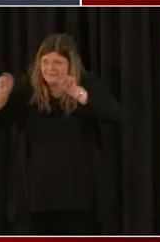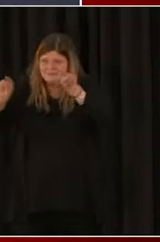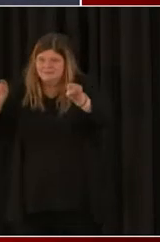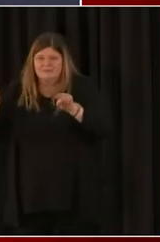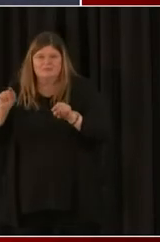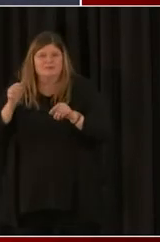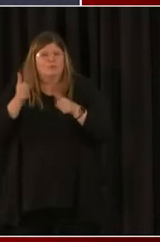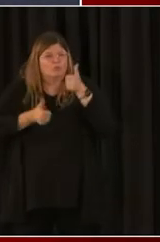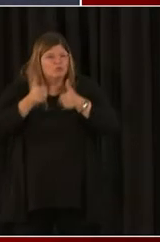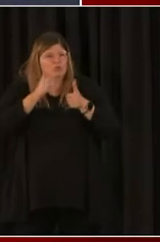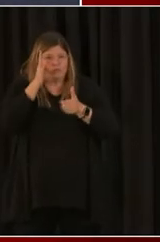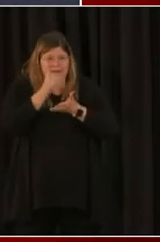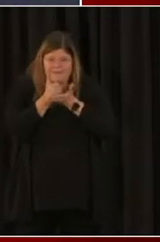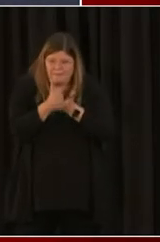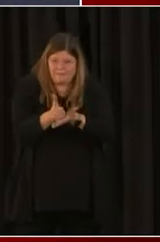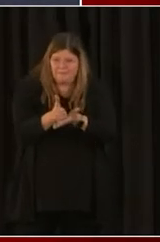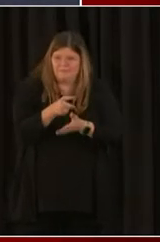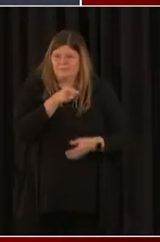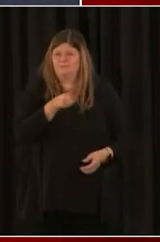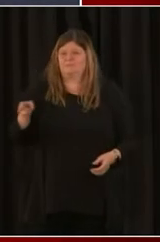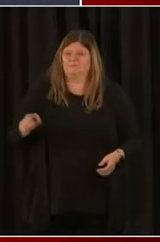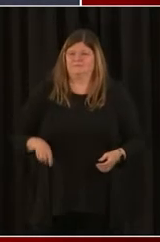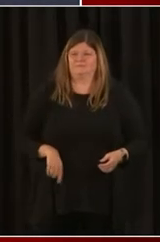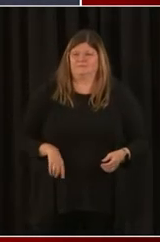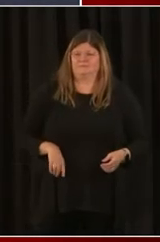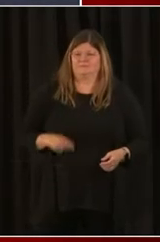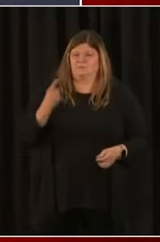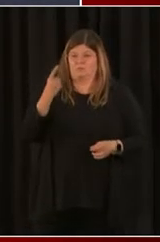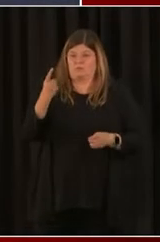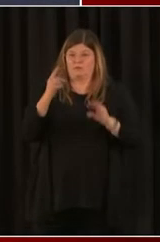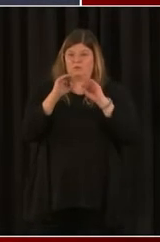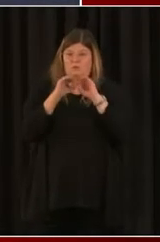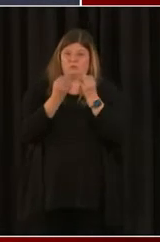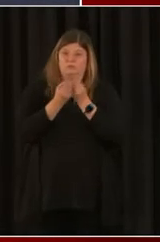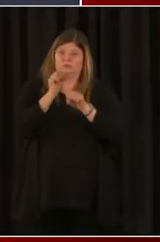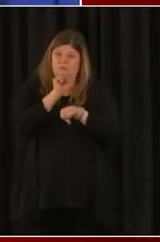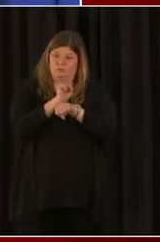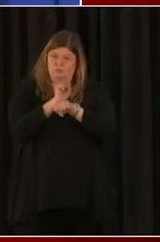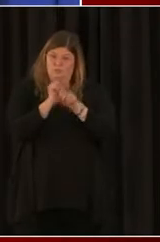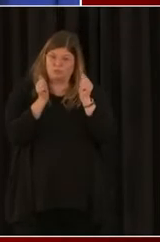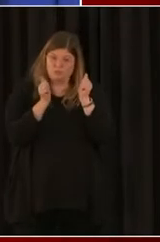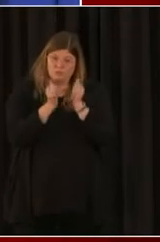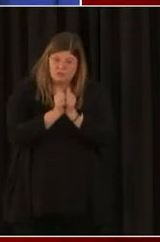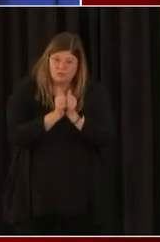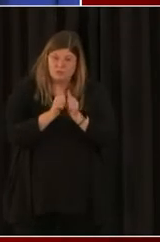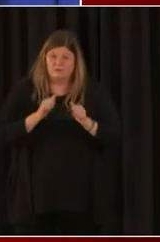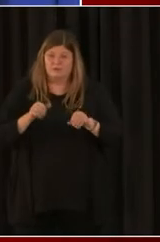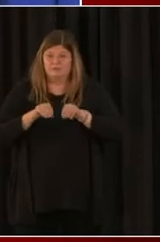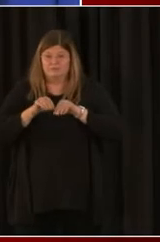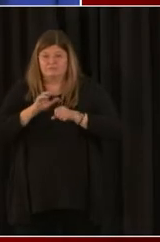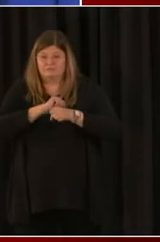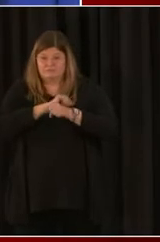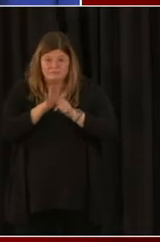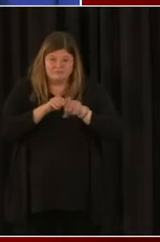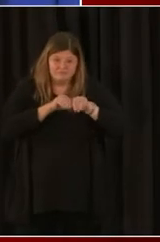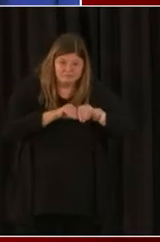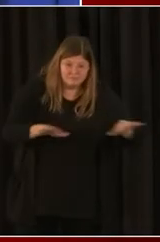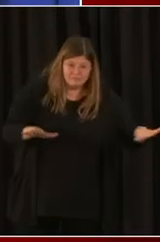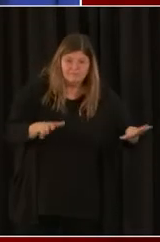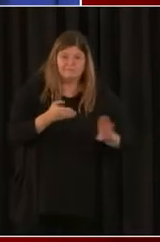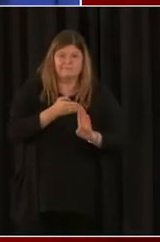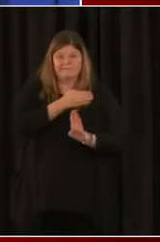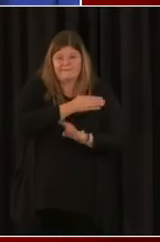of the organizations that we've worked with throughout the pandemic and even before, and will do so after is City First.